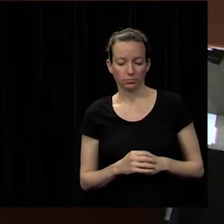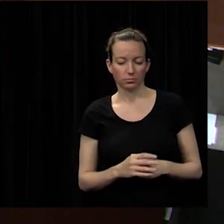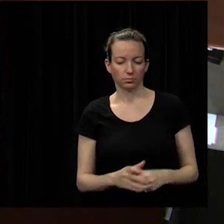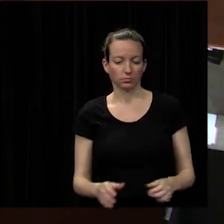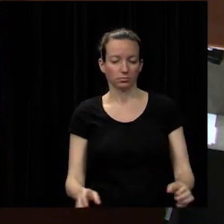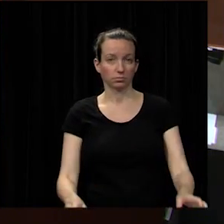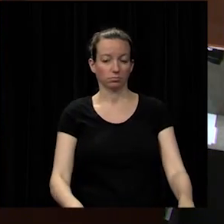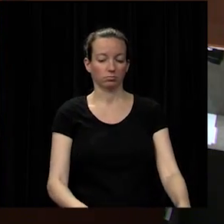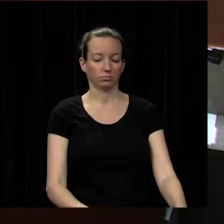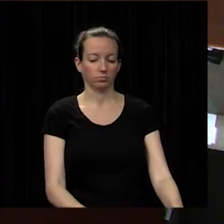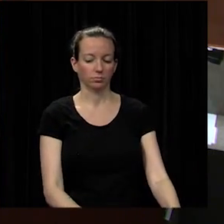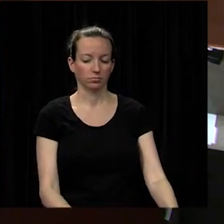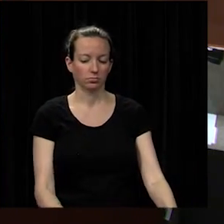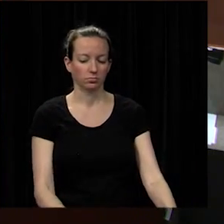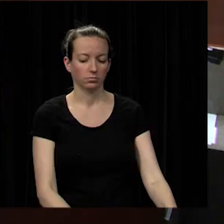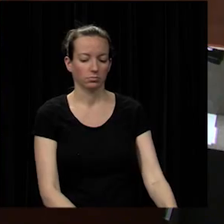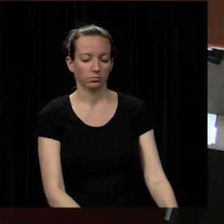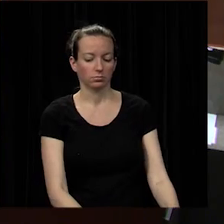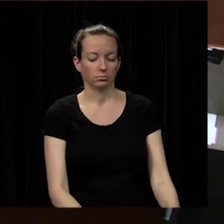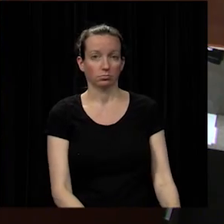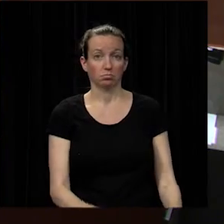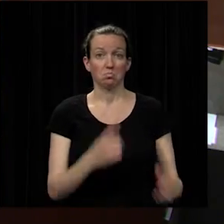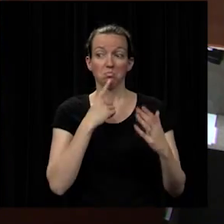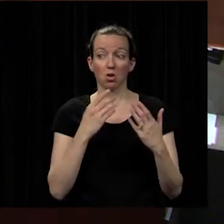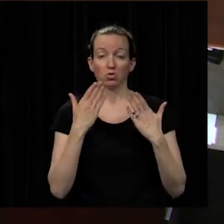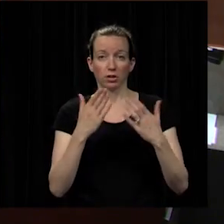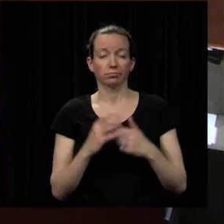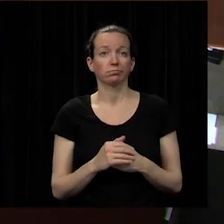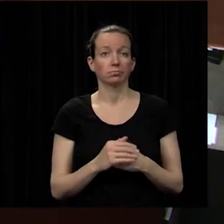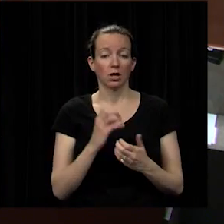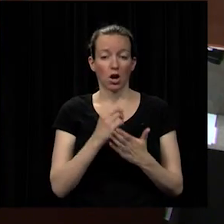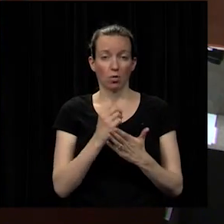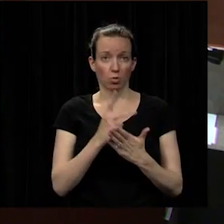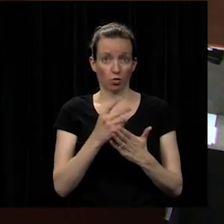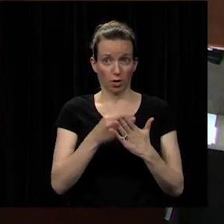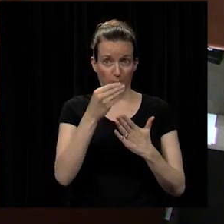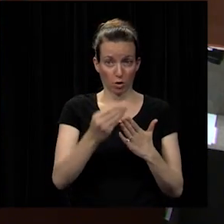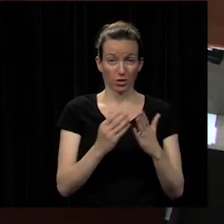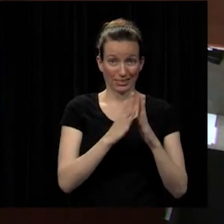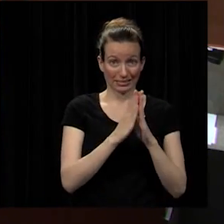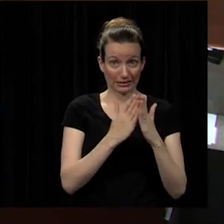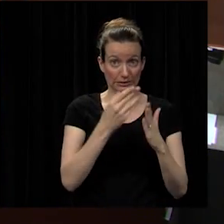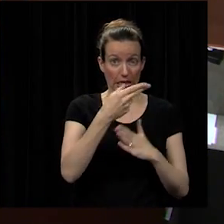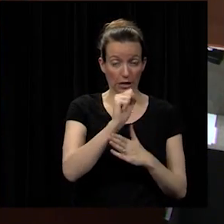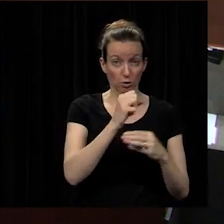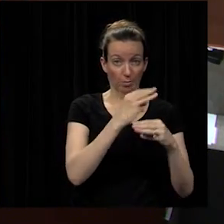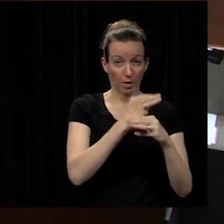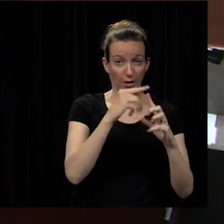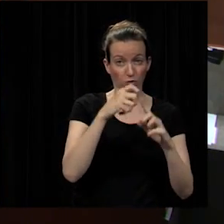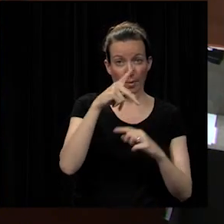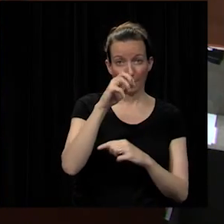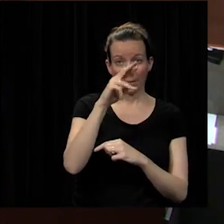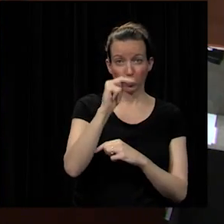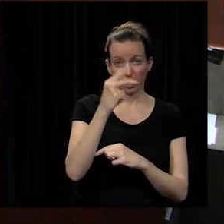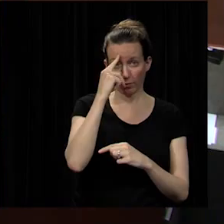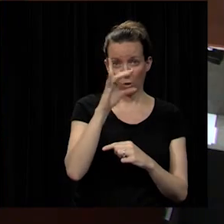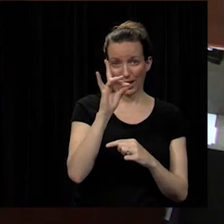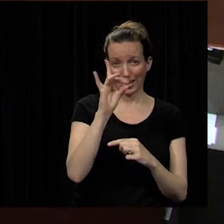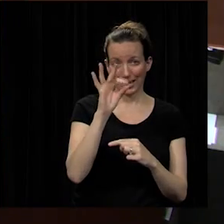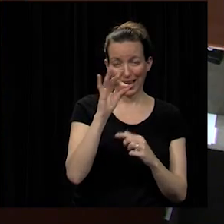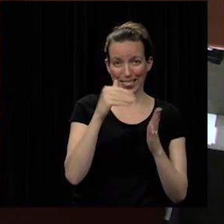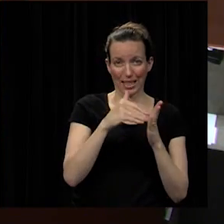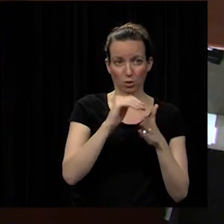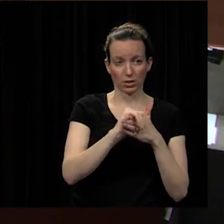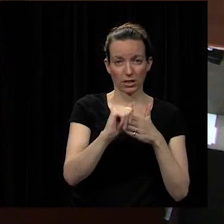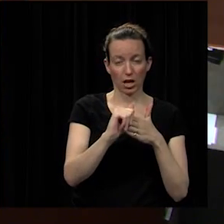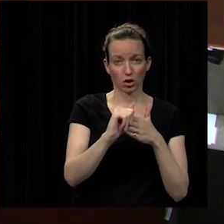motion i move to approve i purchase of textbooks secondary mathematics from pearson for 89 000 and from